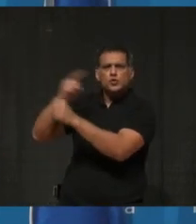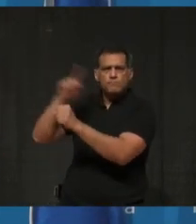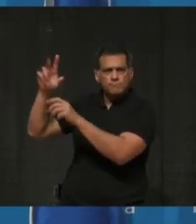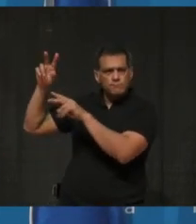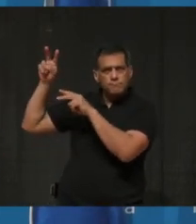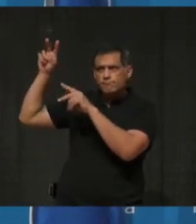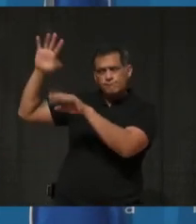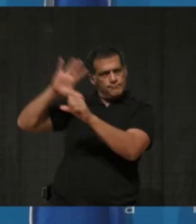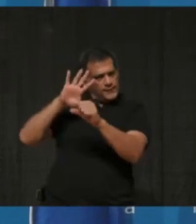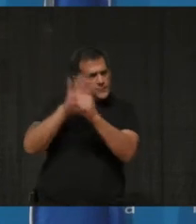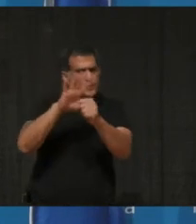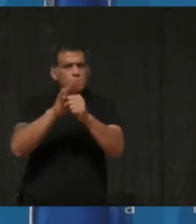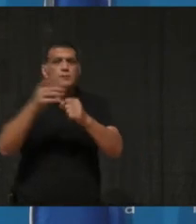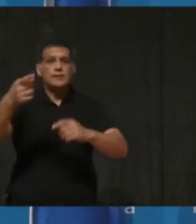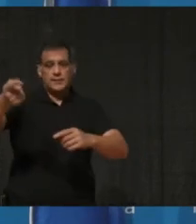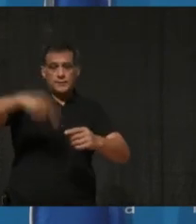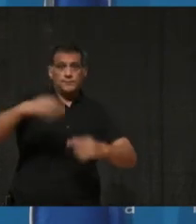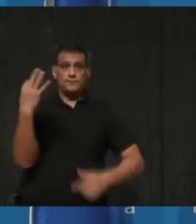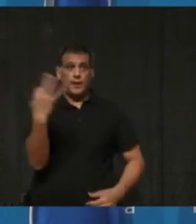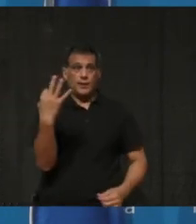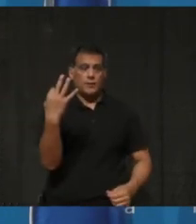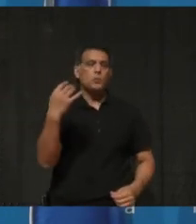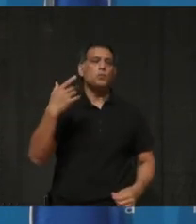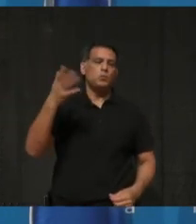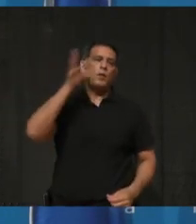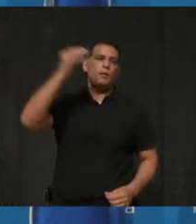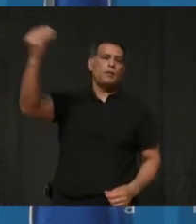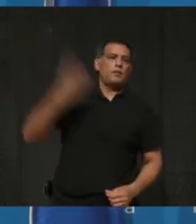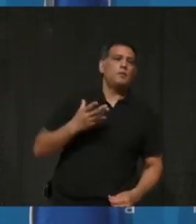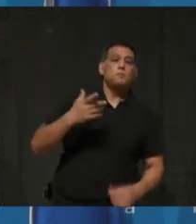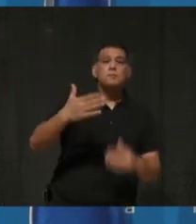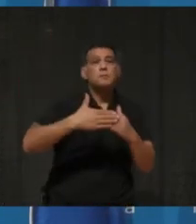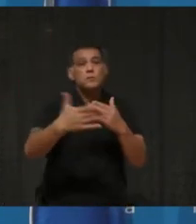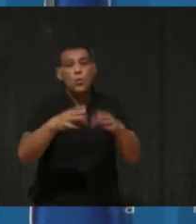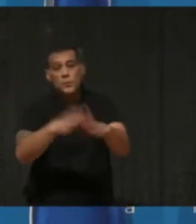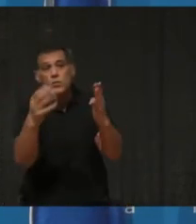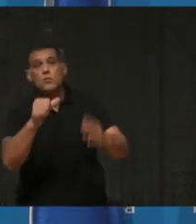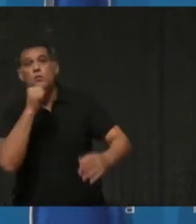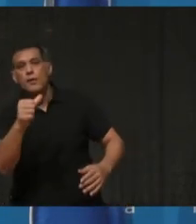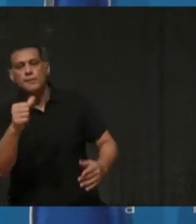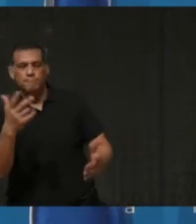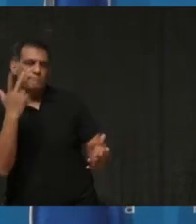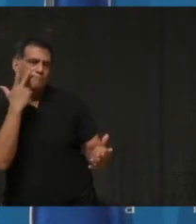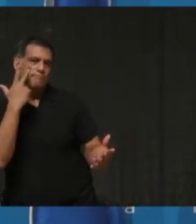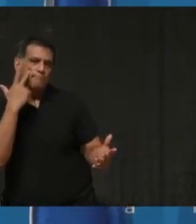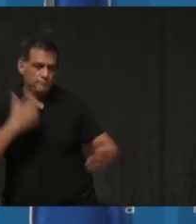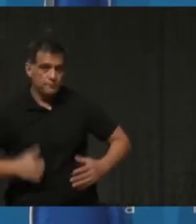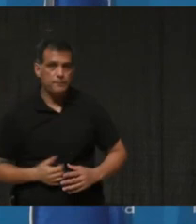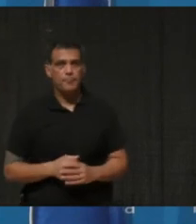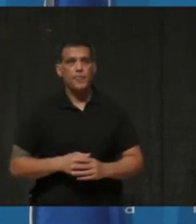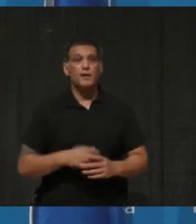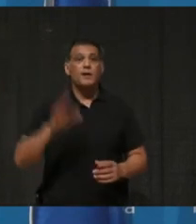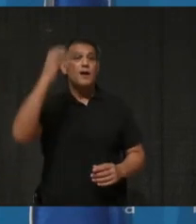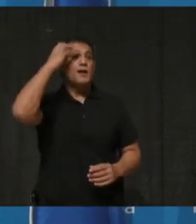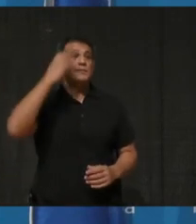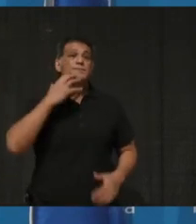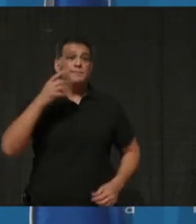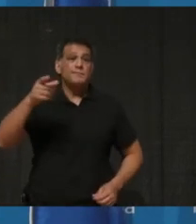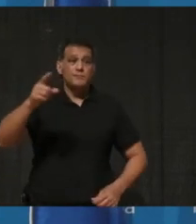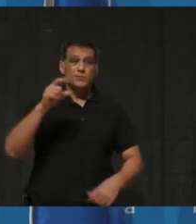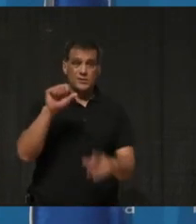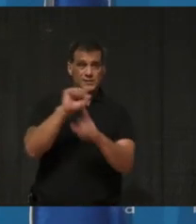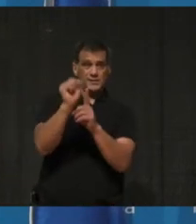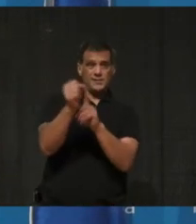headed by next Friday. The situation in our hospitals is also stabilizing. Trillium